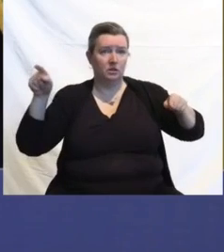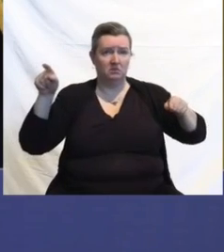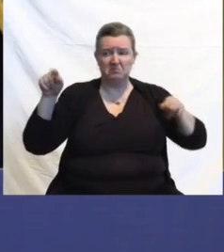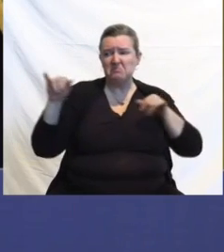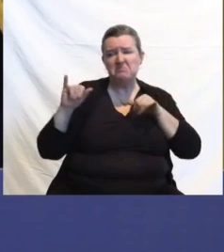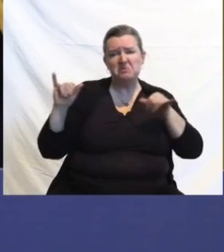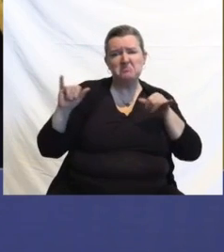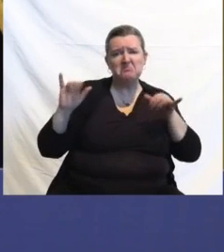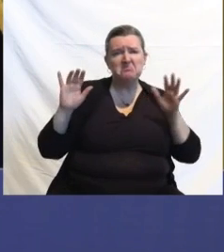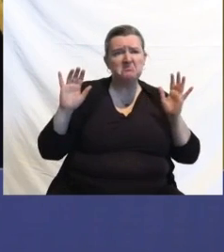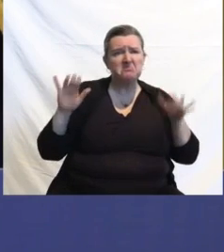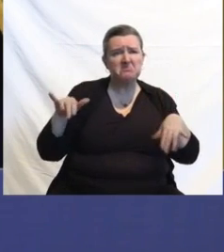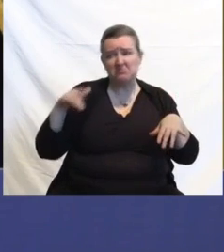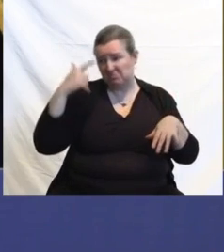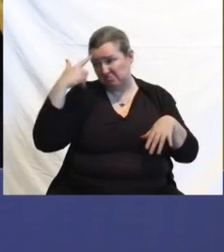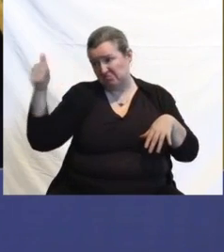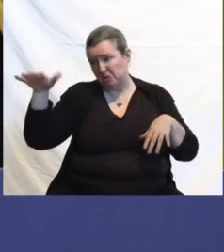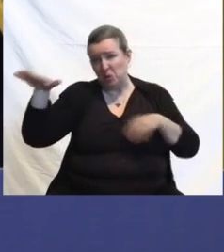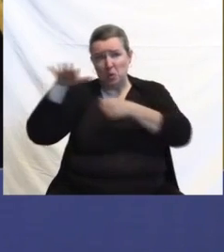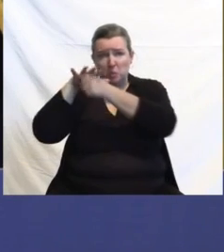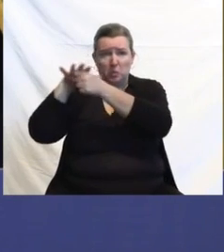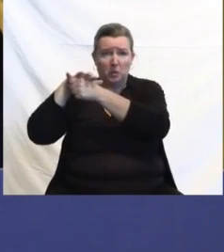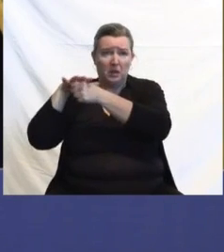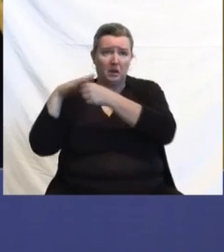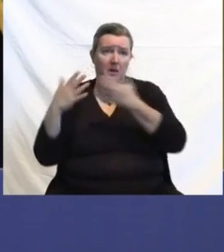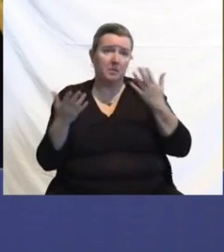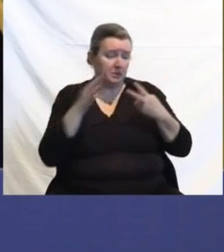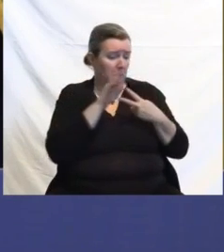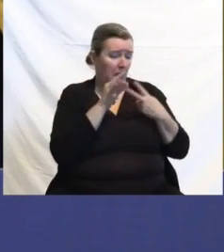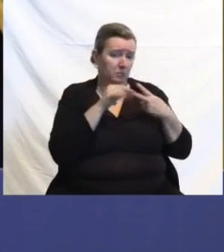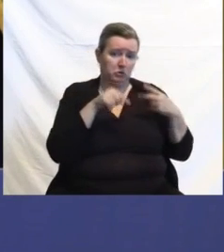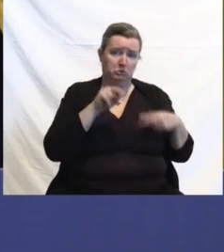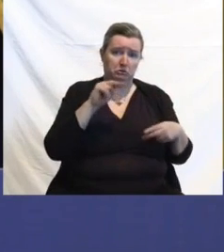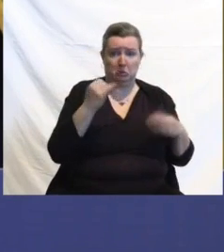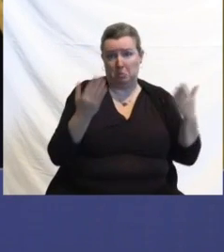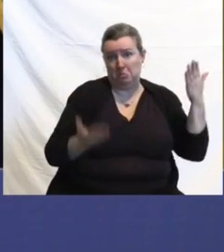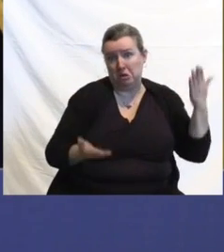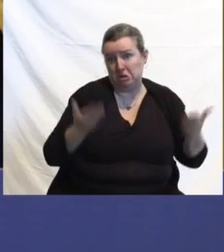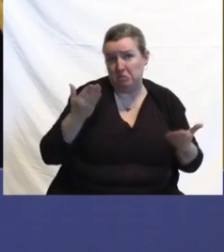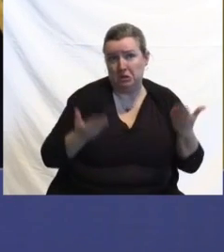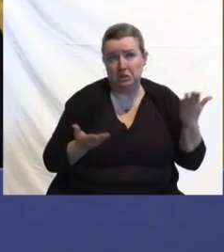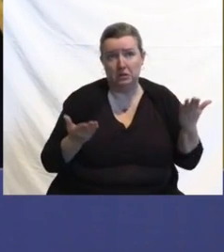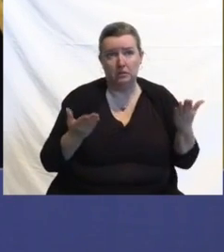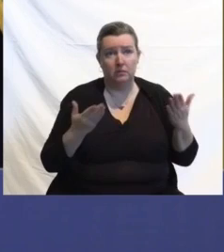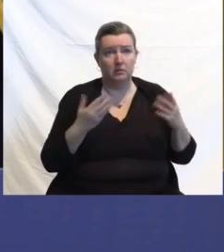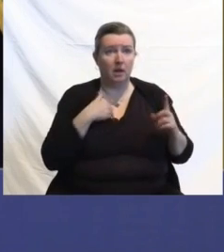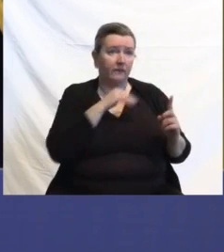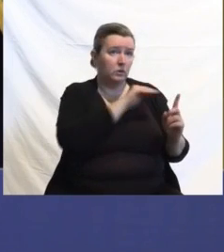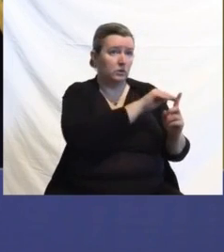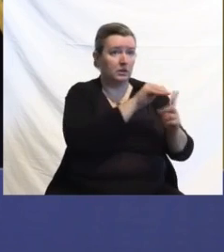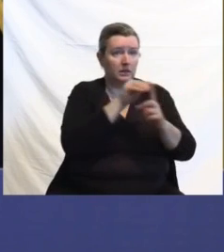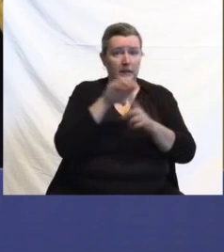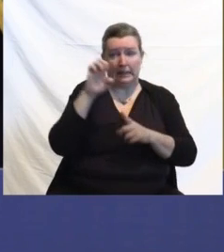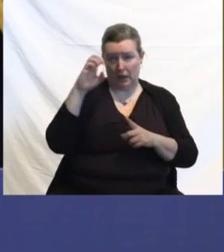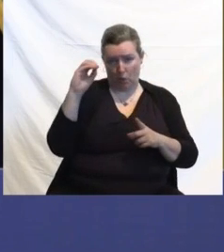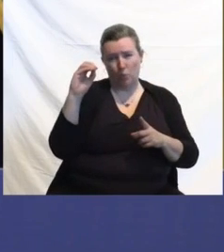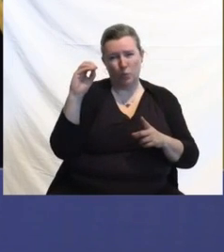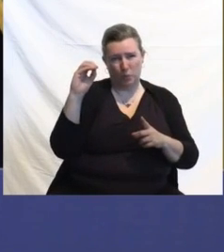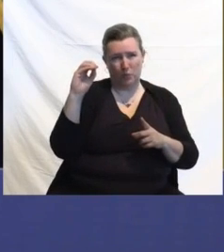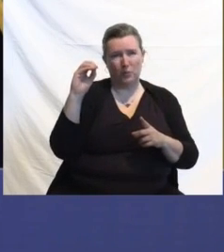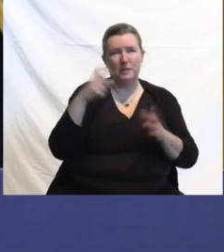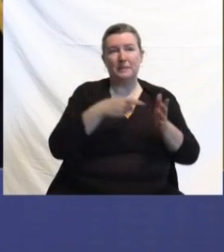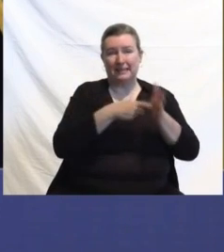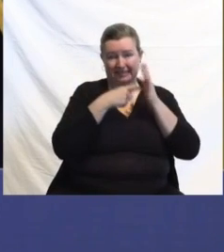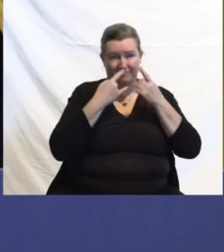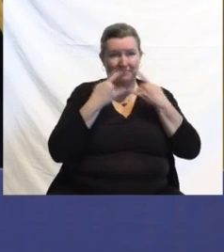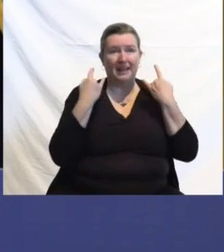should be an option. I think Paramount would be mad at me if I didn't remind folks that the executive order which mandates masking in schools